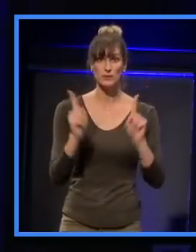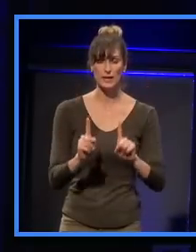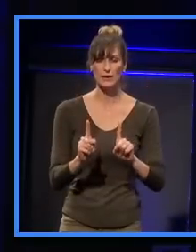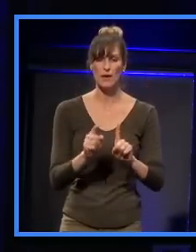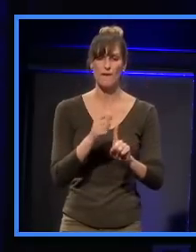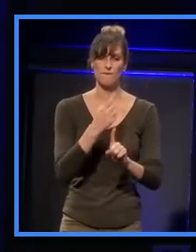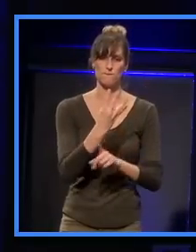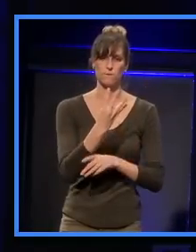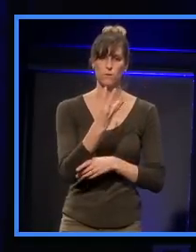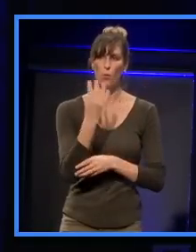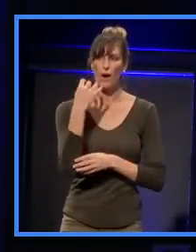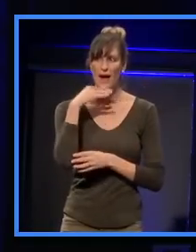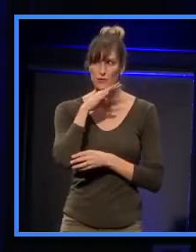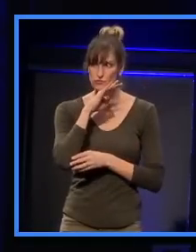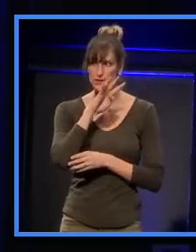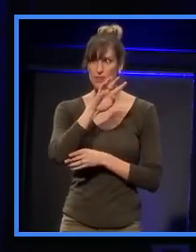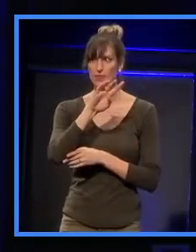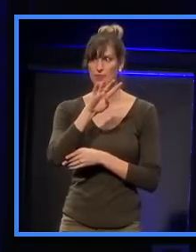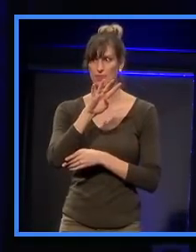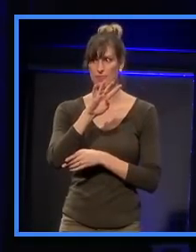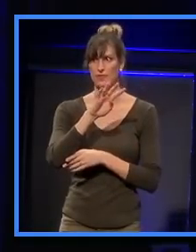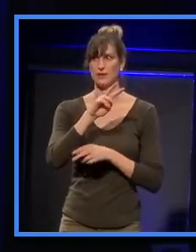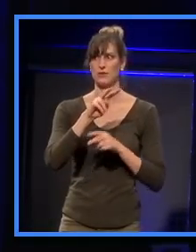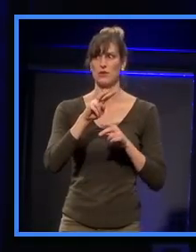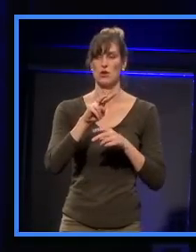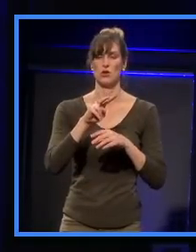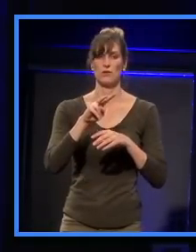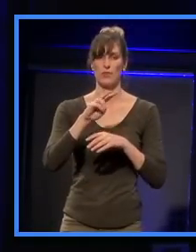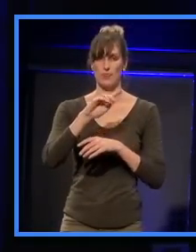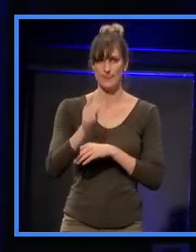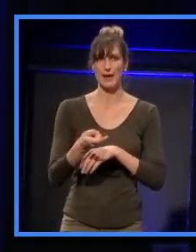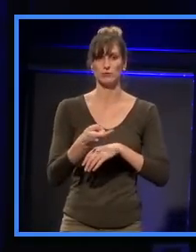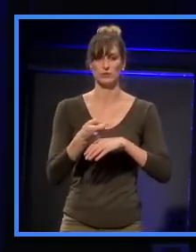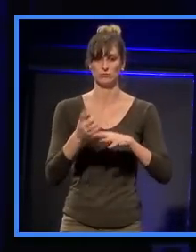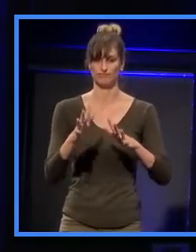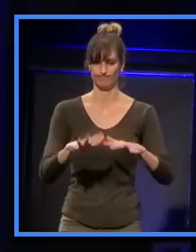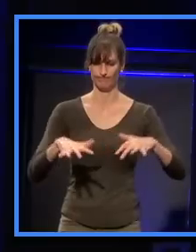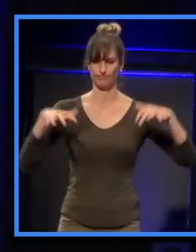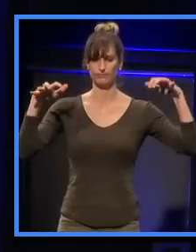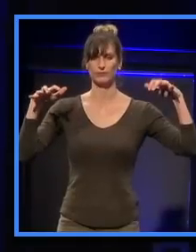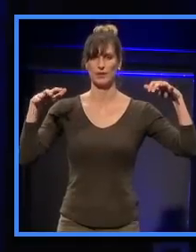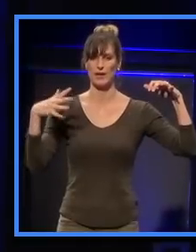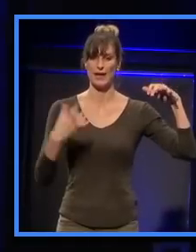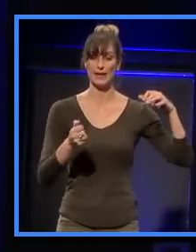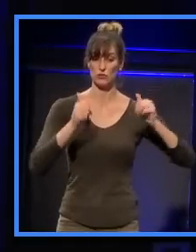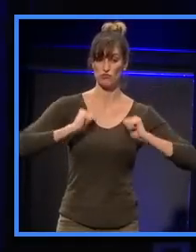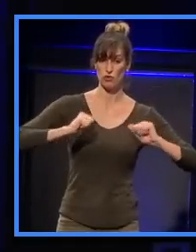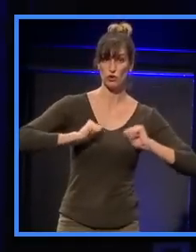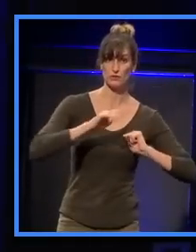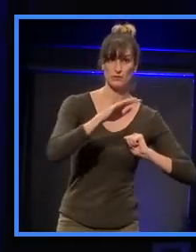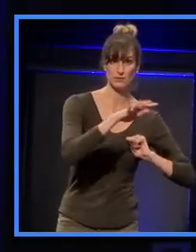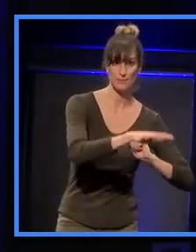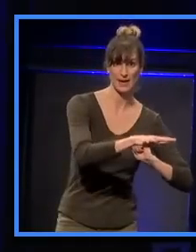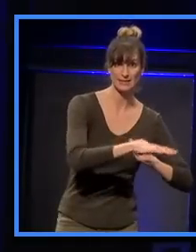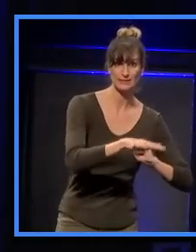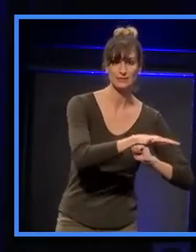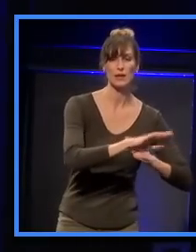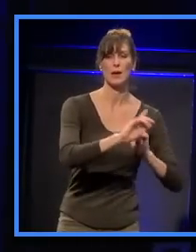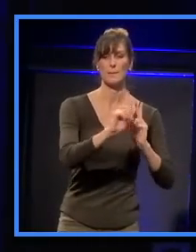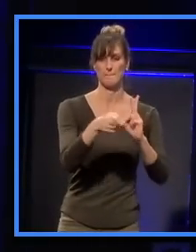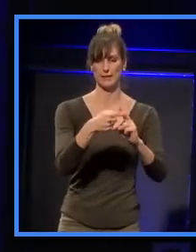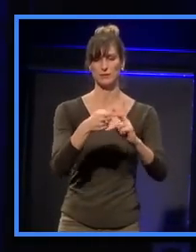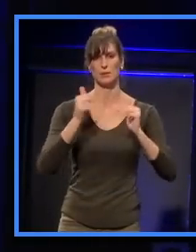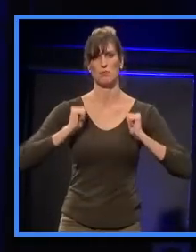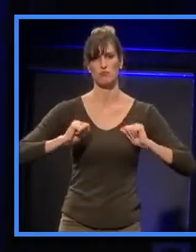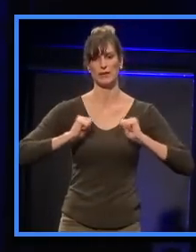hall, and it also has two large rehearsal spaces, and the smallest practice rooms and offices